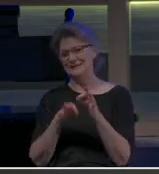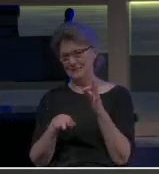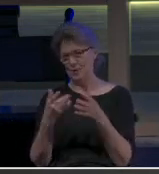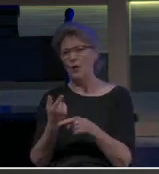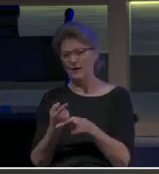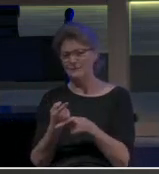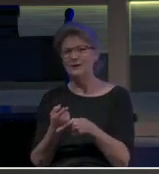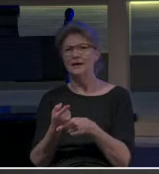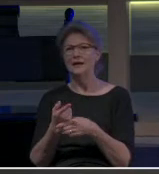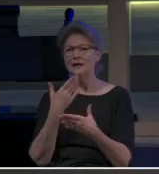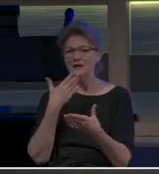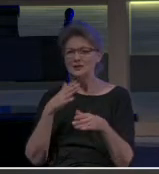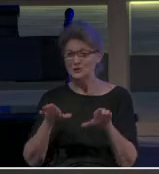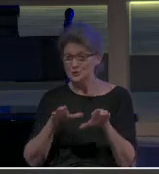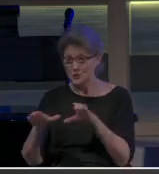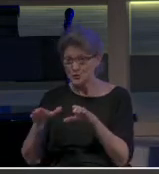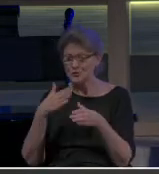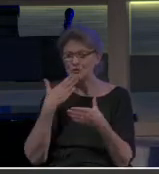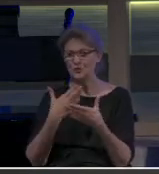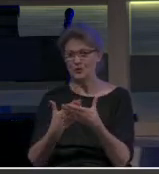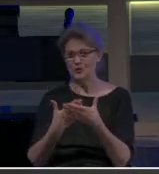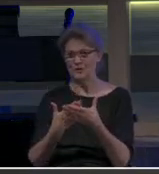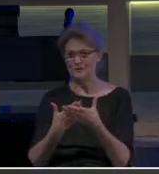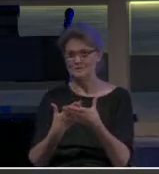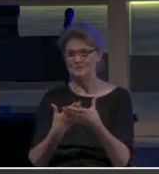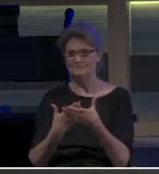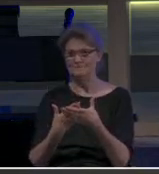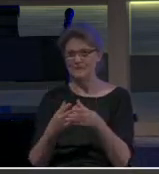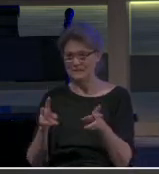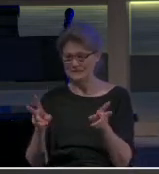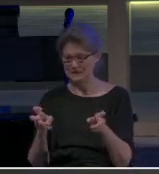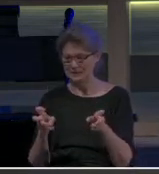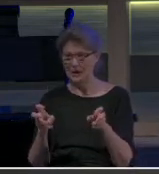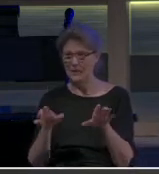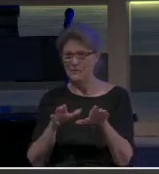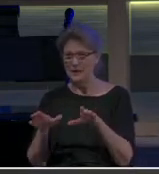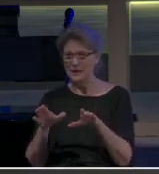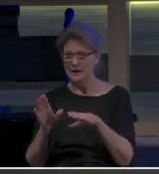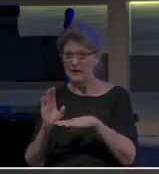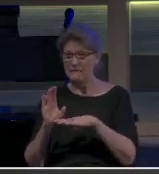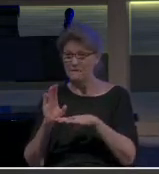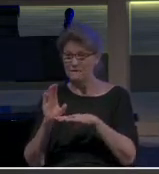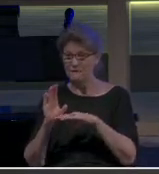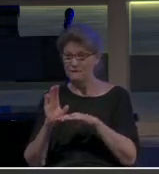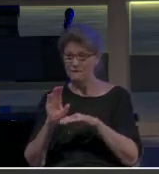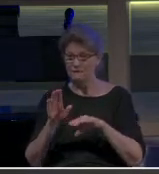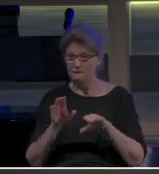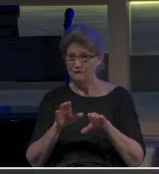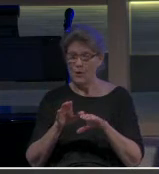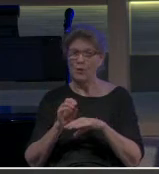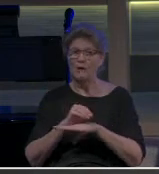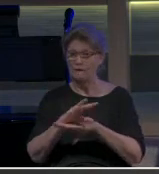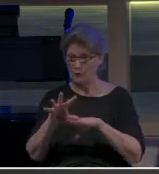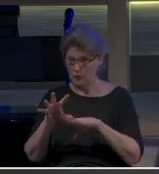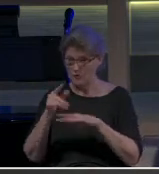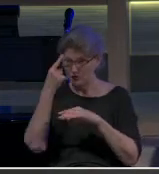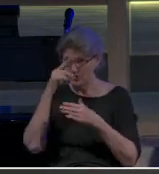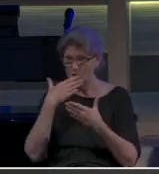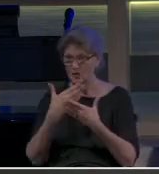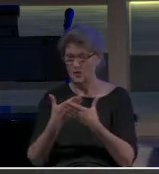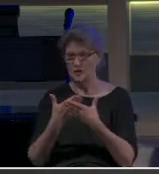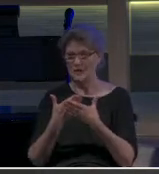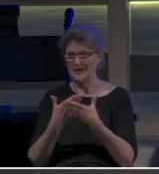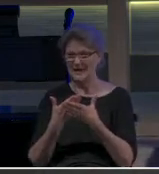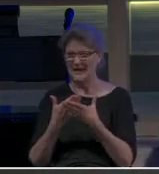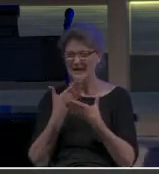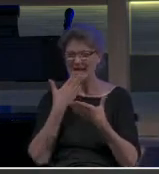good. And then the subtitle is, being a force for good in an evil world. Being a force for